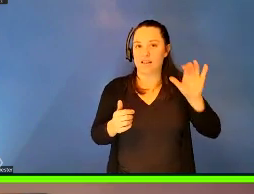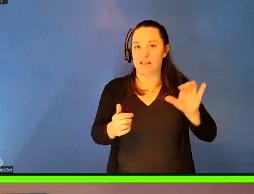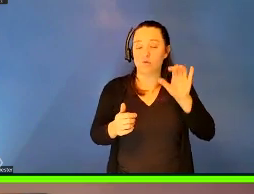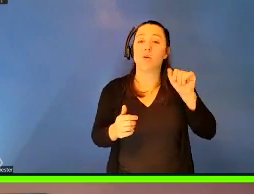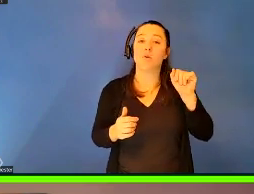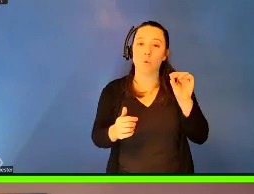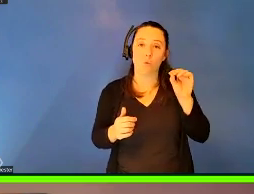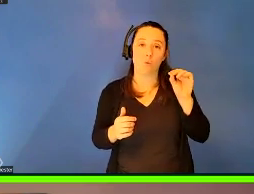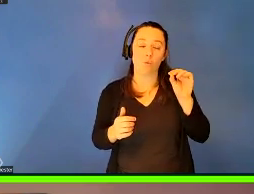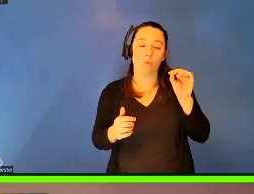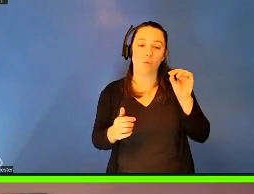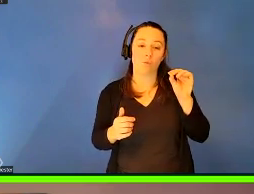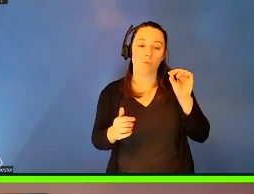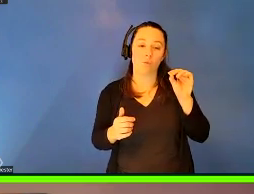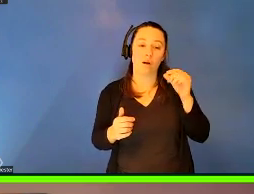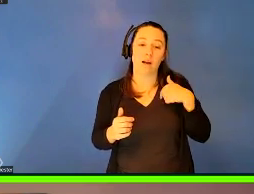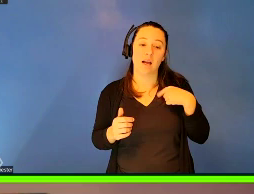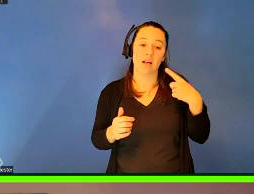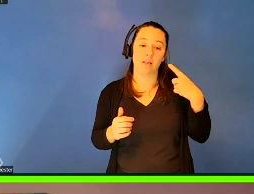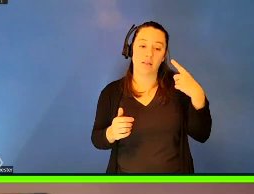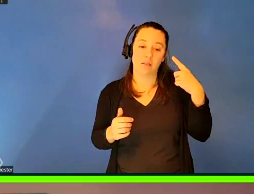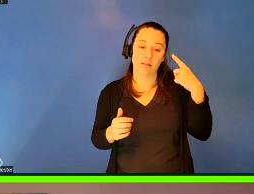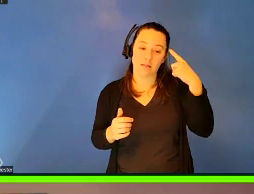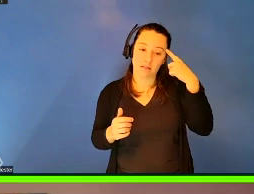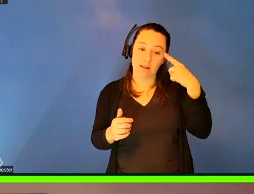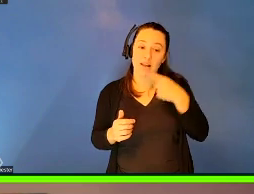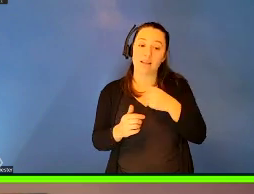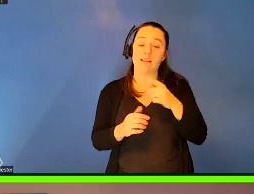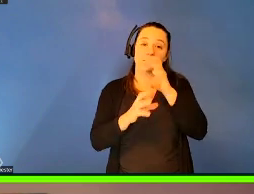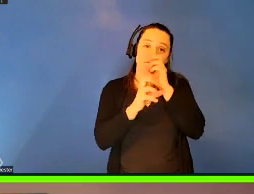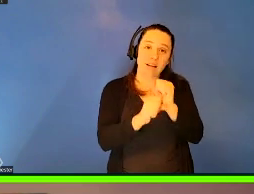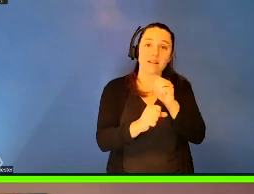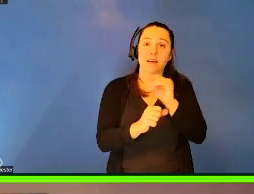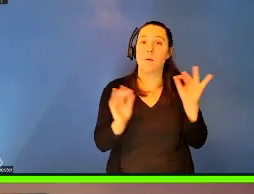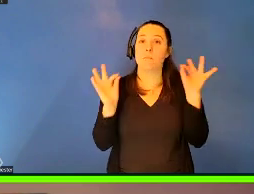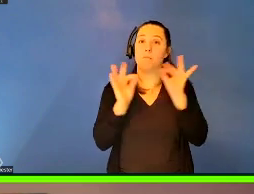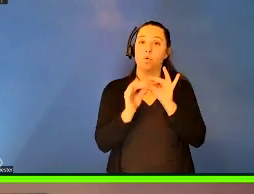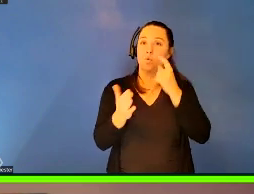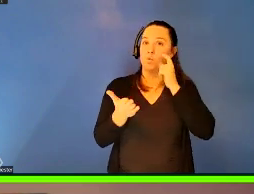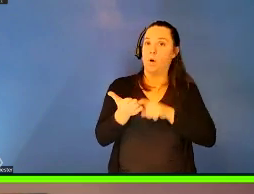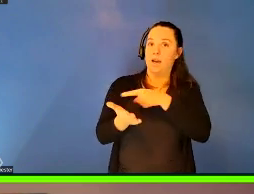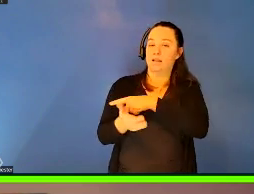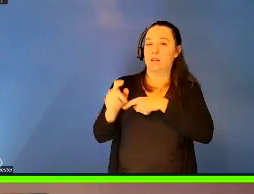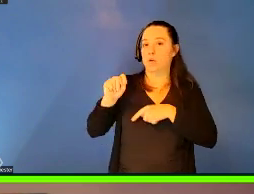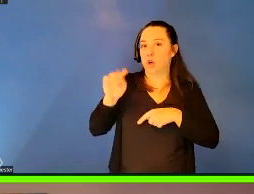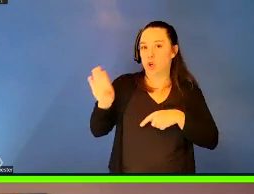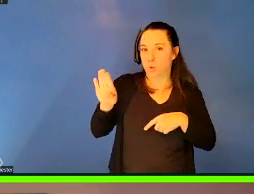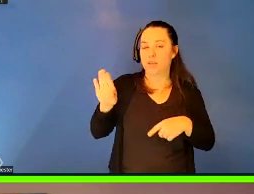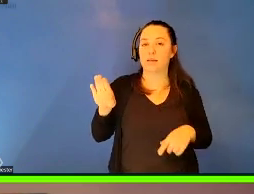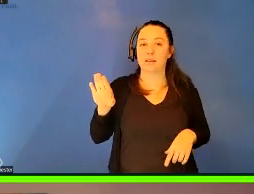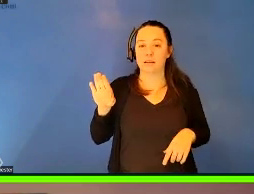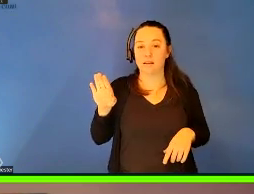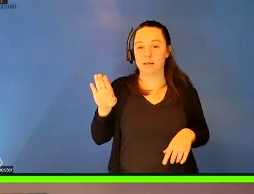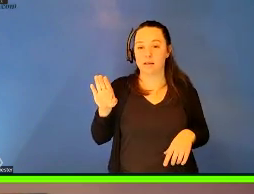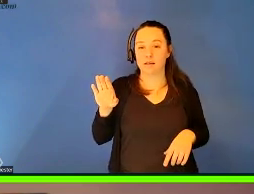I think is, is so fascinating and important to recognize about tuberculosis as a kind of, um,